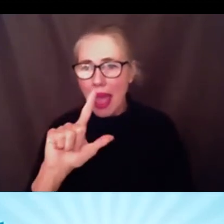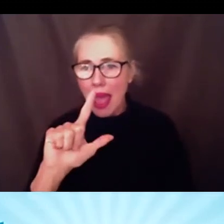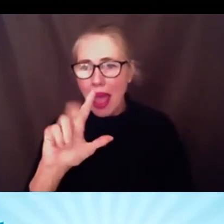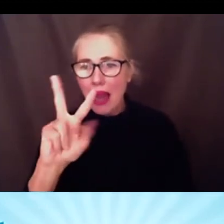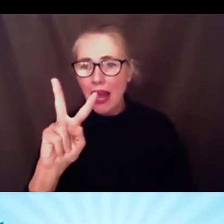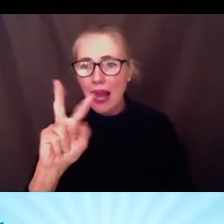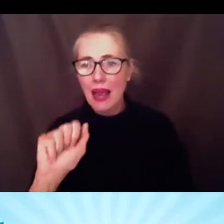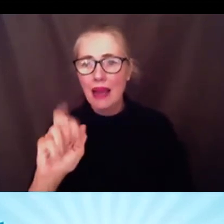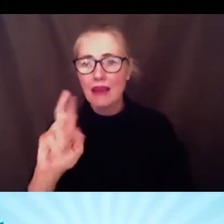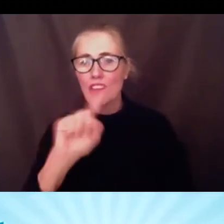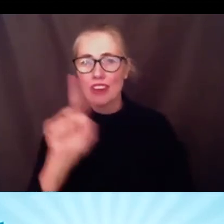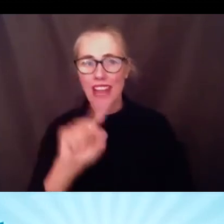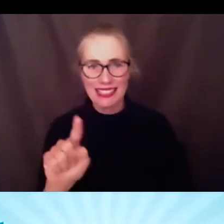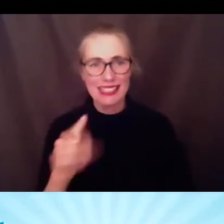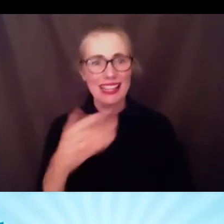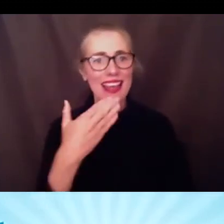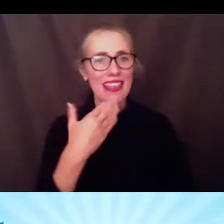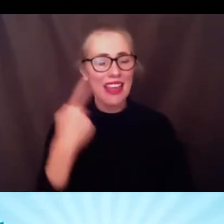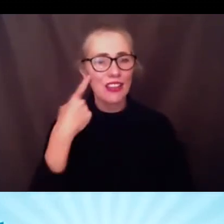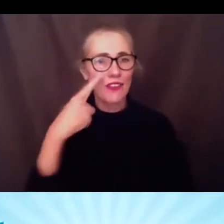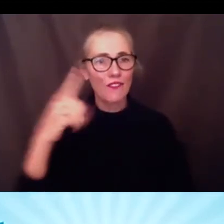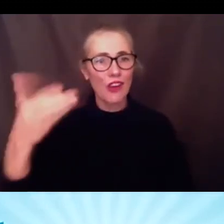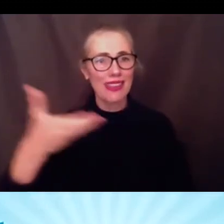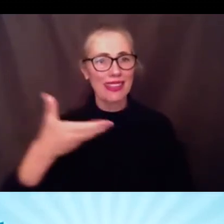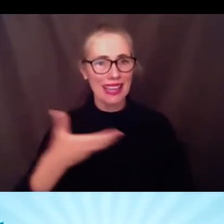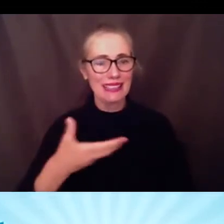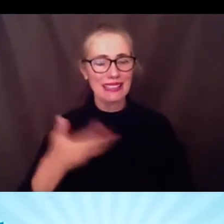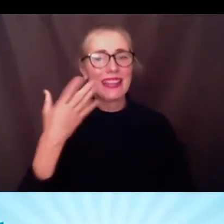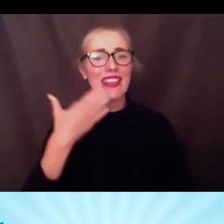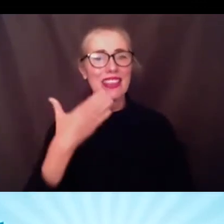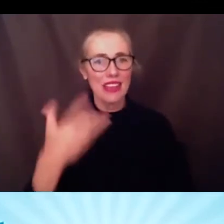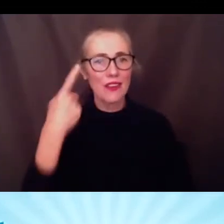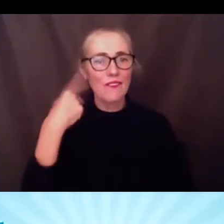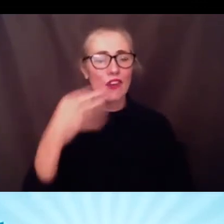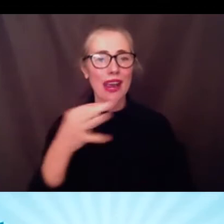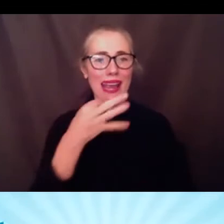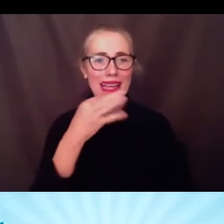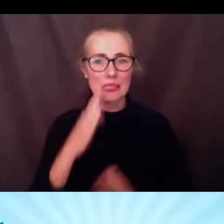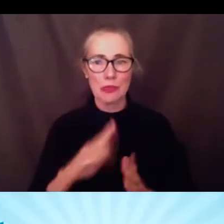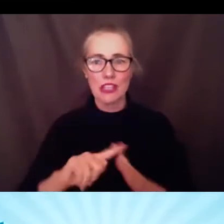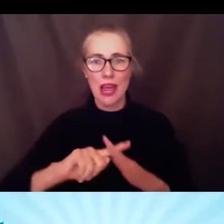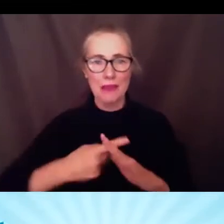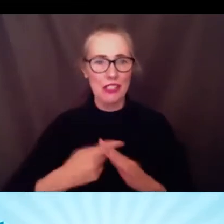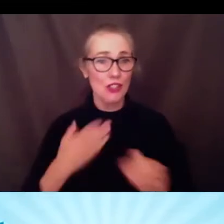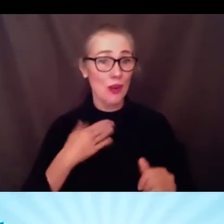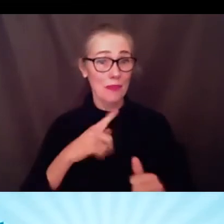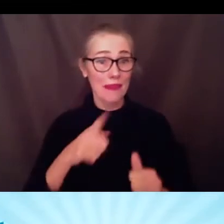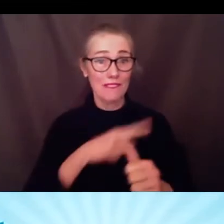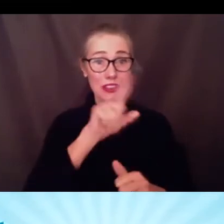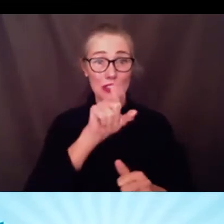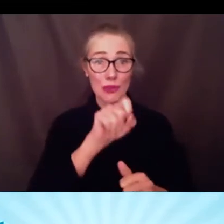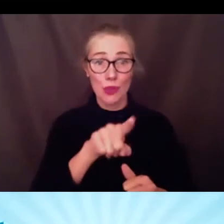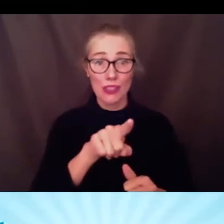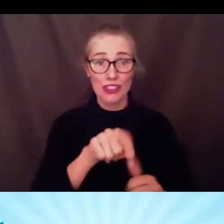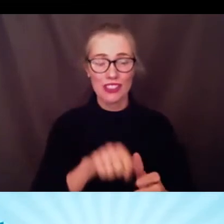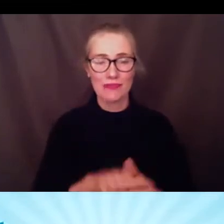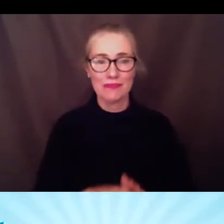um i have a few questions and i'll start with the first with the